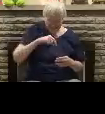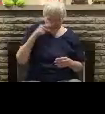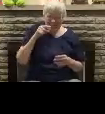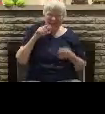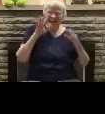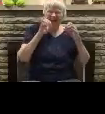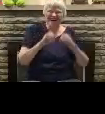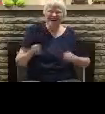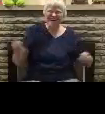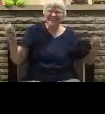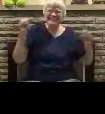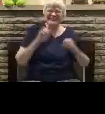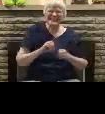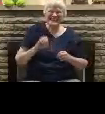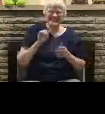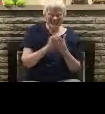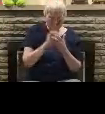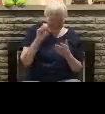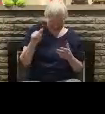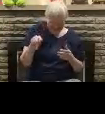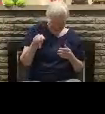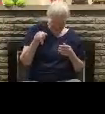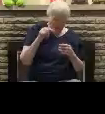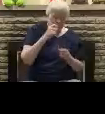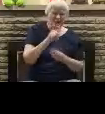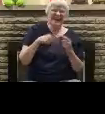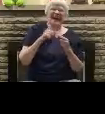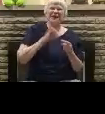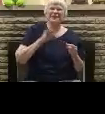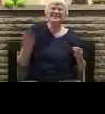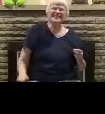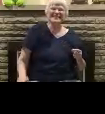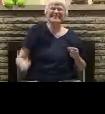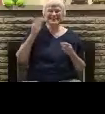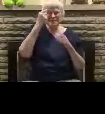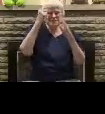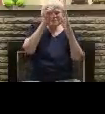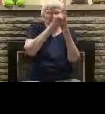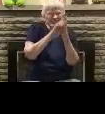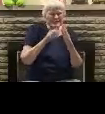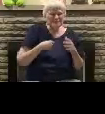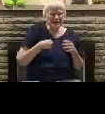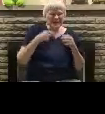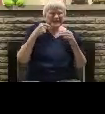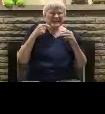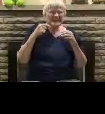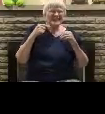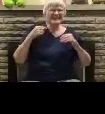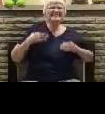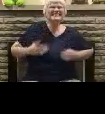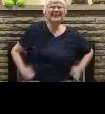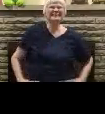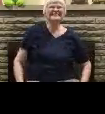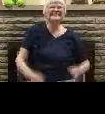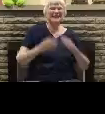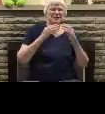Folks, when I was a kid, there's pictures of me wearing a wig. There's pictures of me wearing a little dress outfit. There